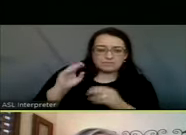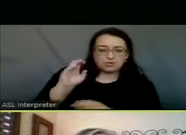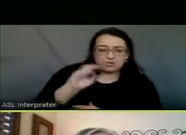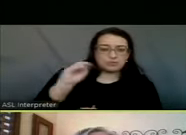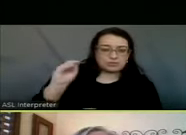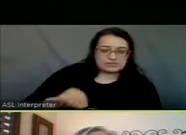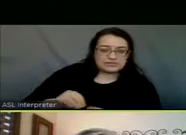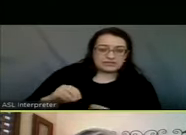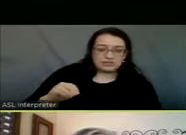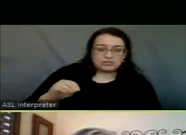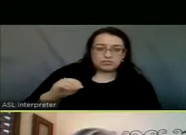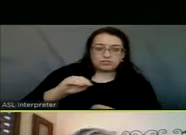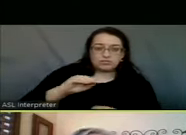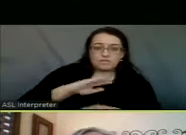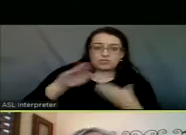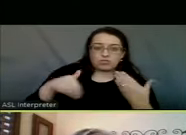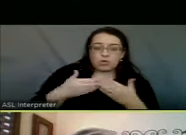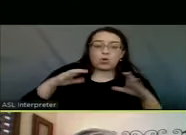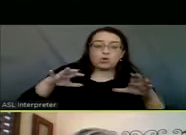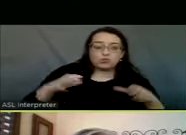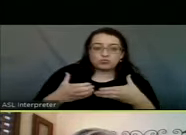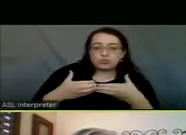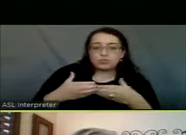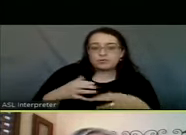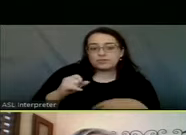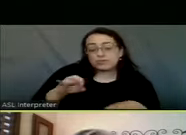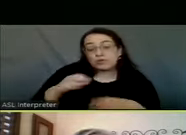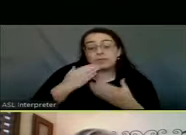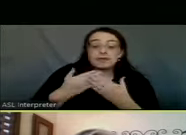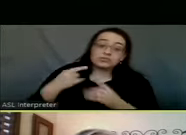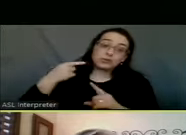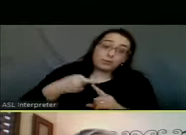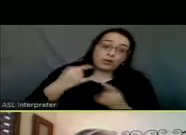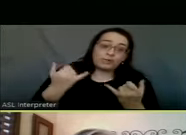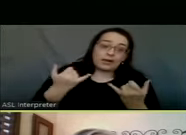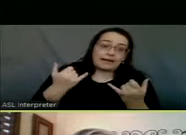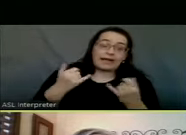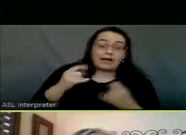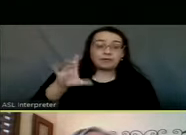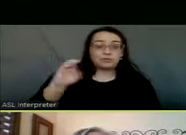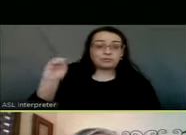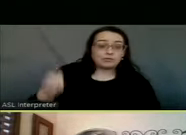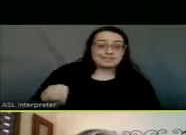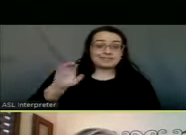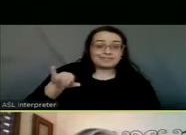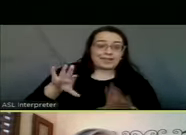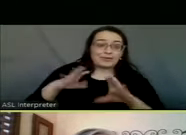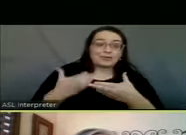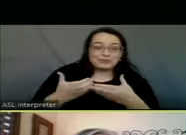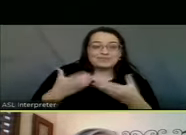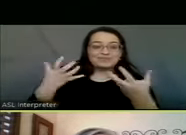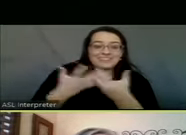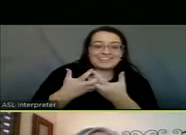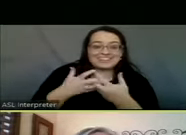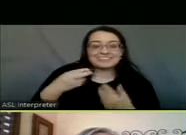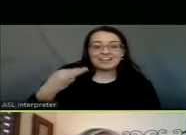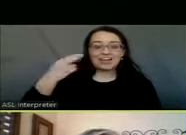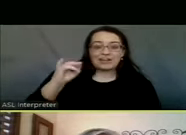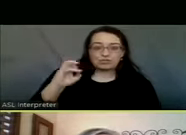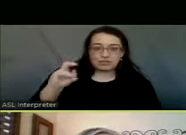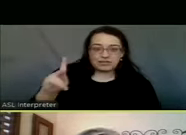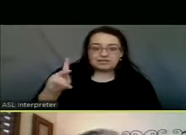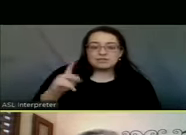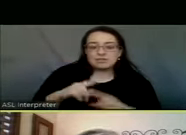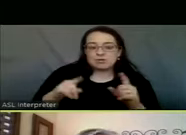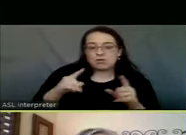of the whole group in that. Sure. So you can make a great point. It's like right now, a hundred percent of that group falls in the high risk. And to find